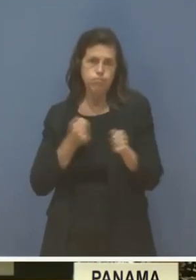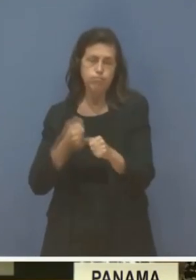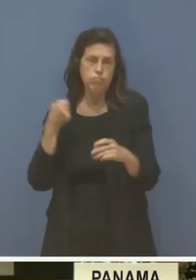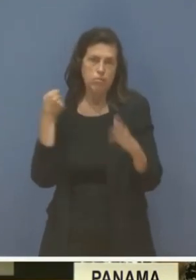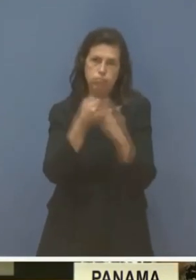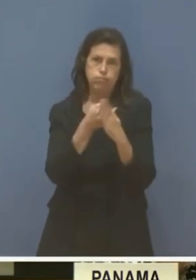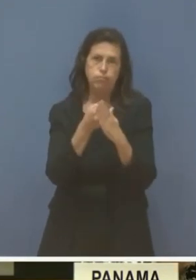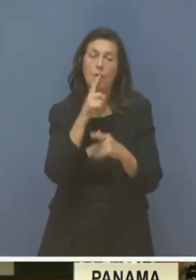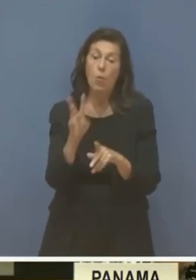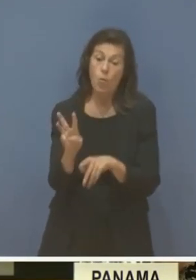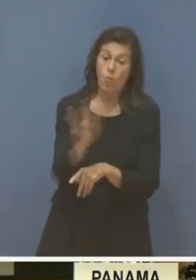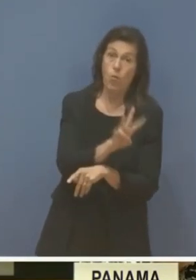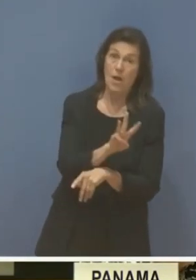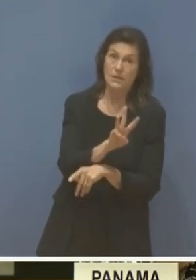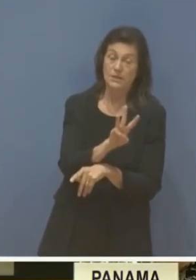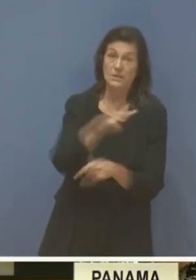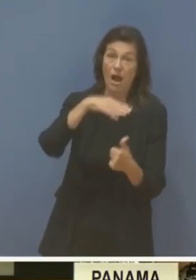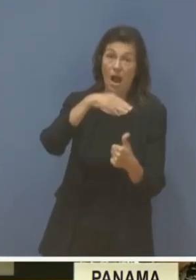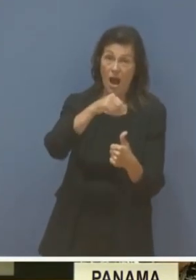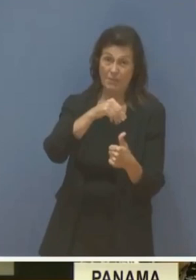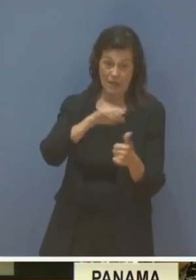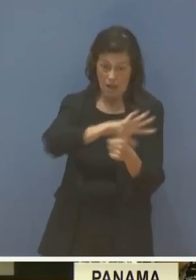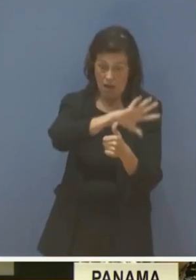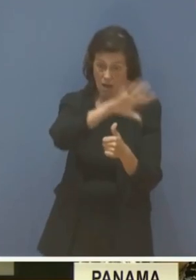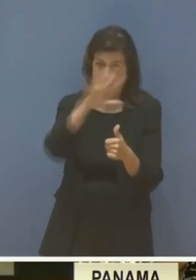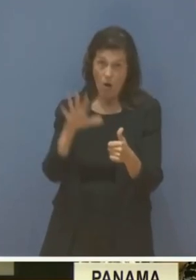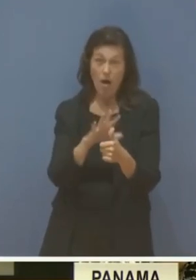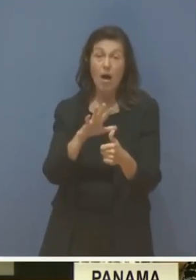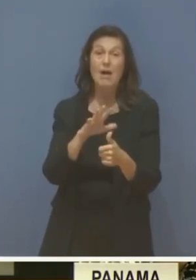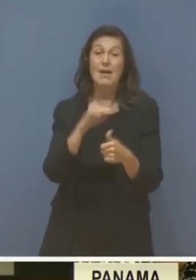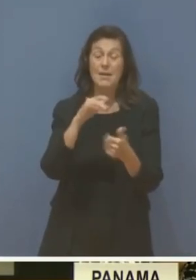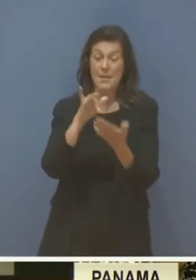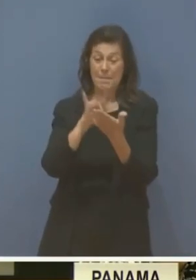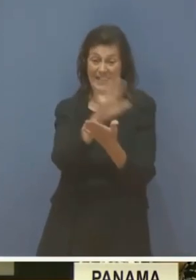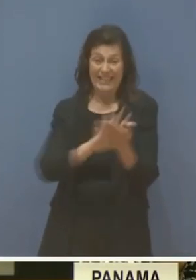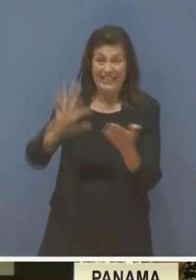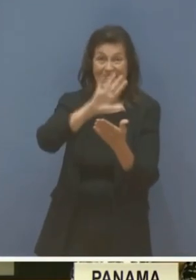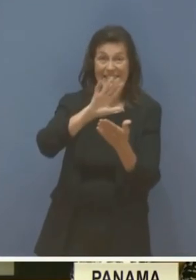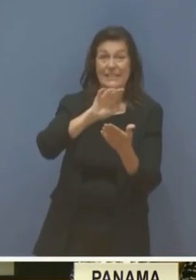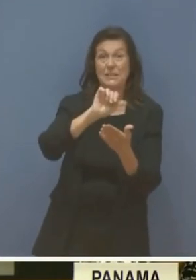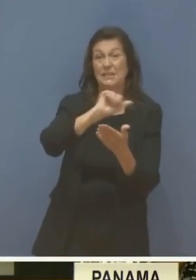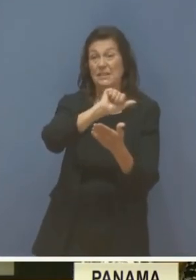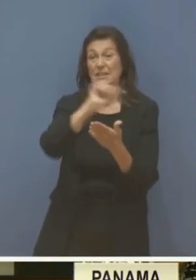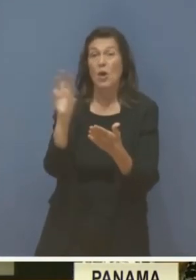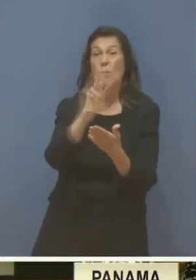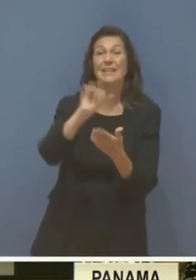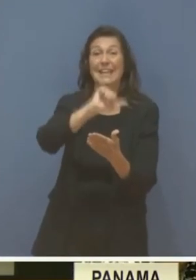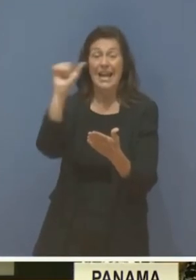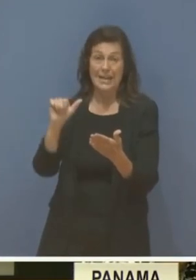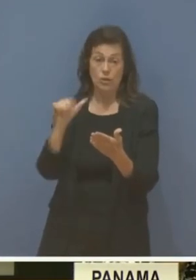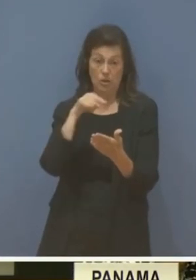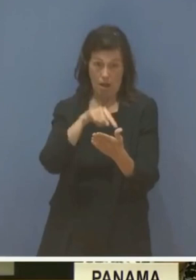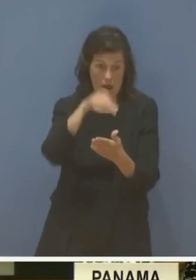that is a whole of Asia Minor and the Middle East, with consequence of elimination of all indigenous peoples. it is my